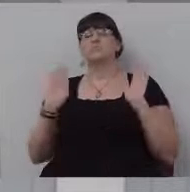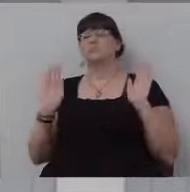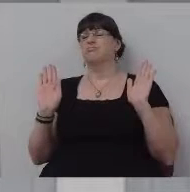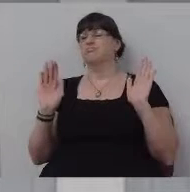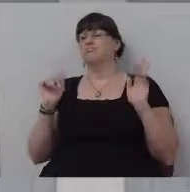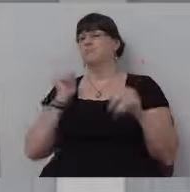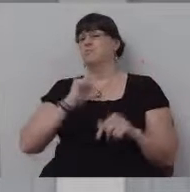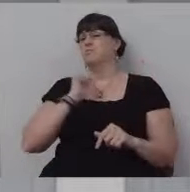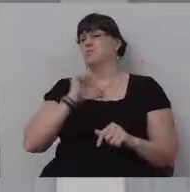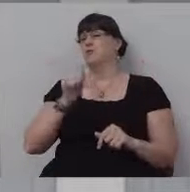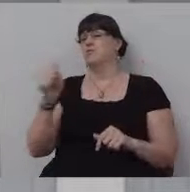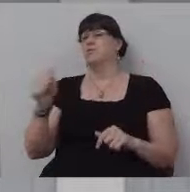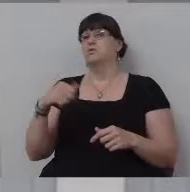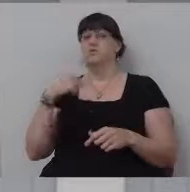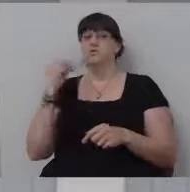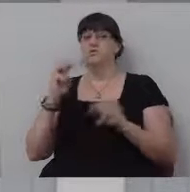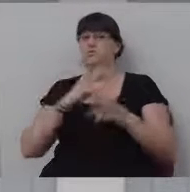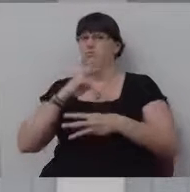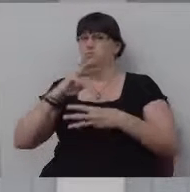worldly things.